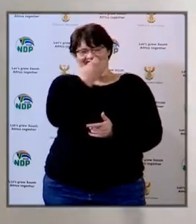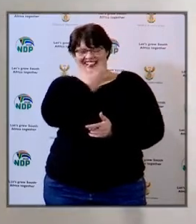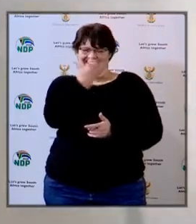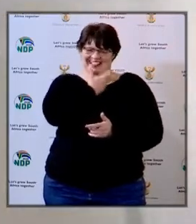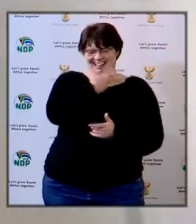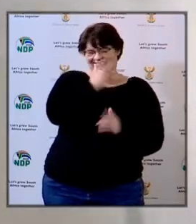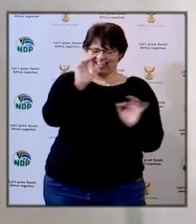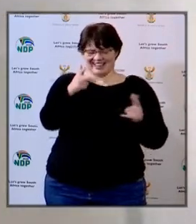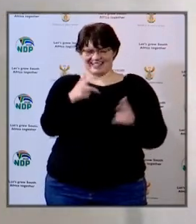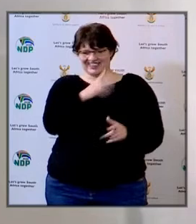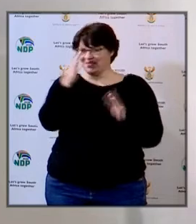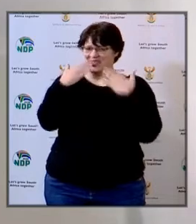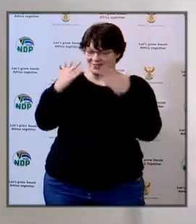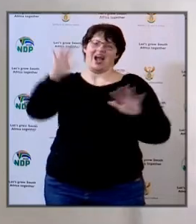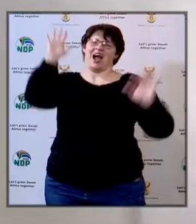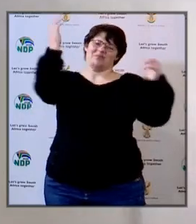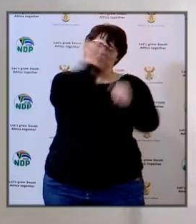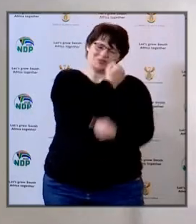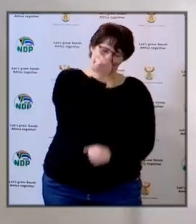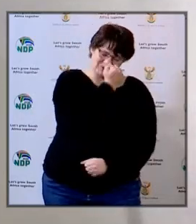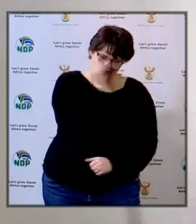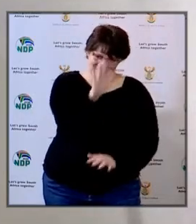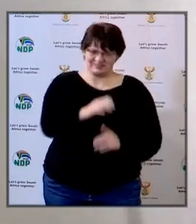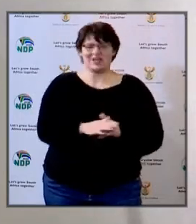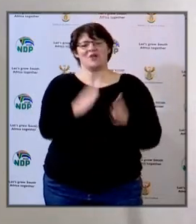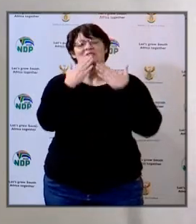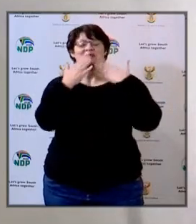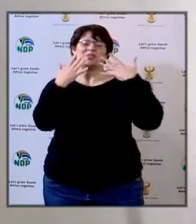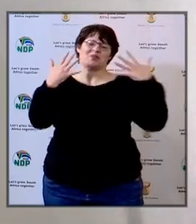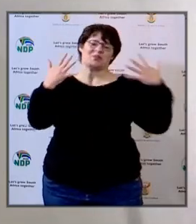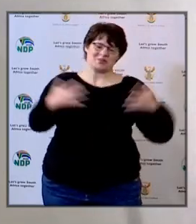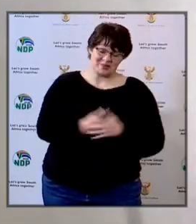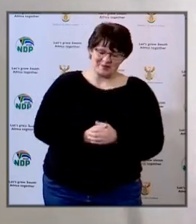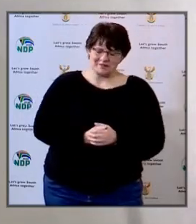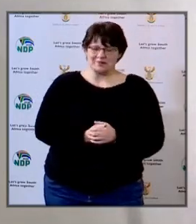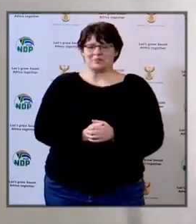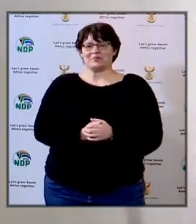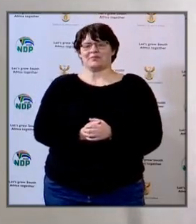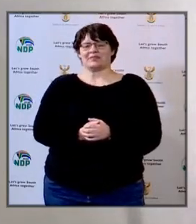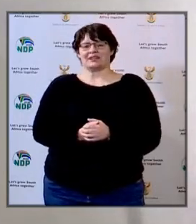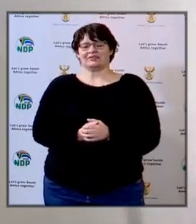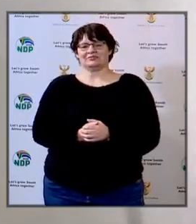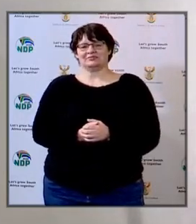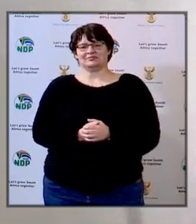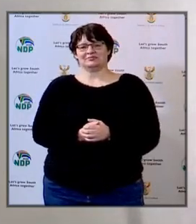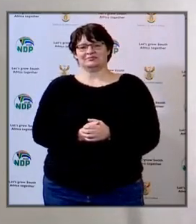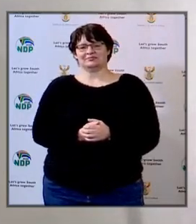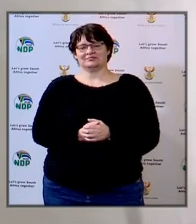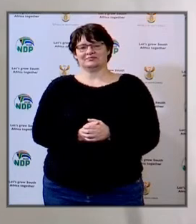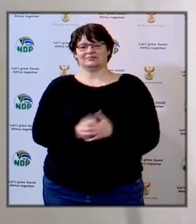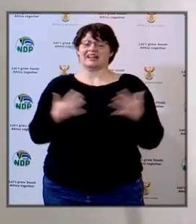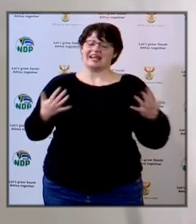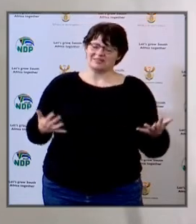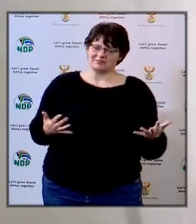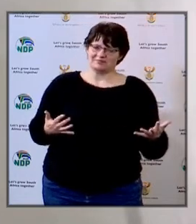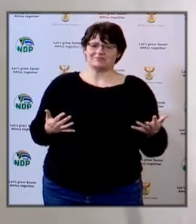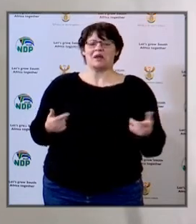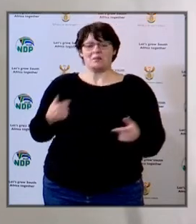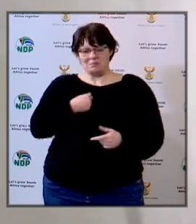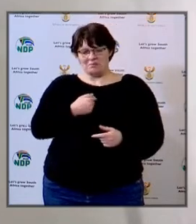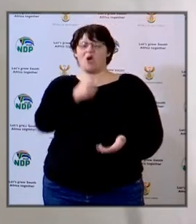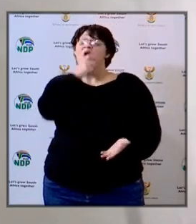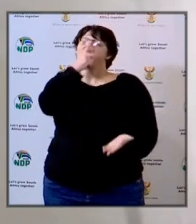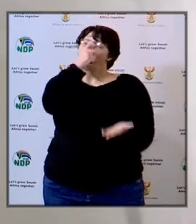that's lovely thanks very much sorry thank you thank you so much thank you so much now I can